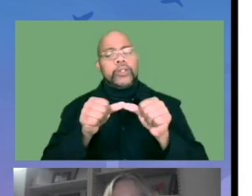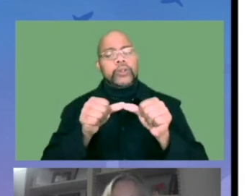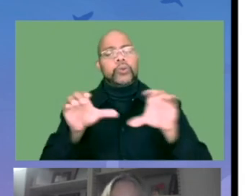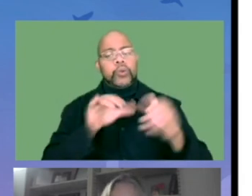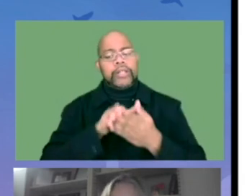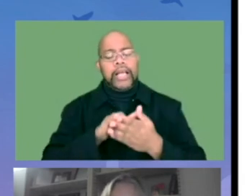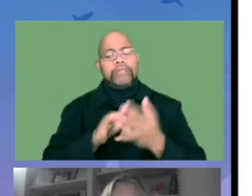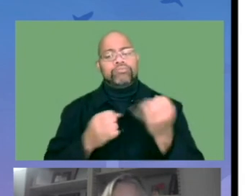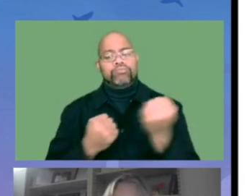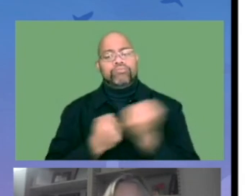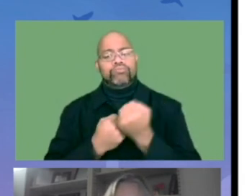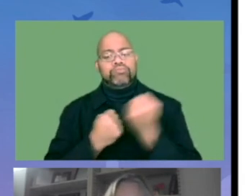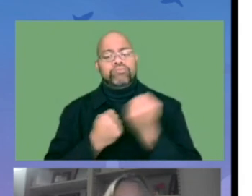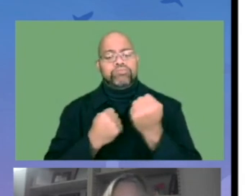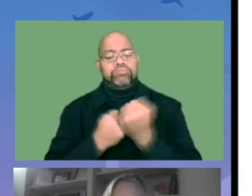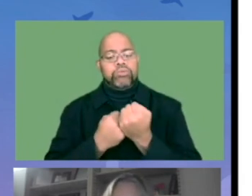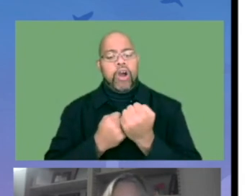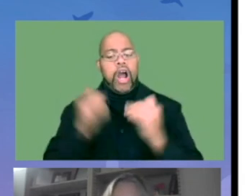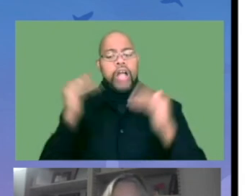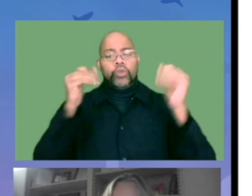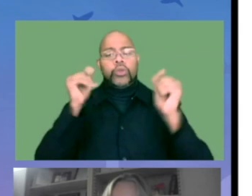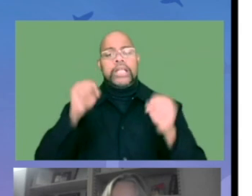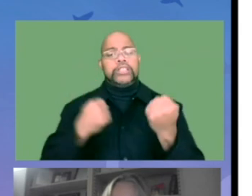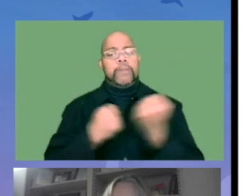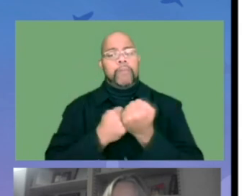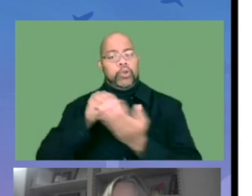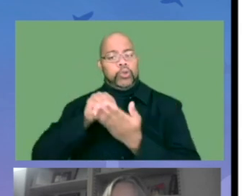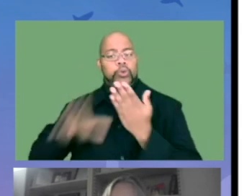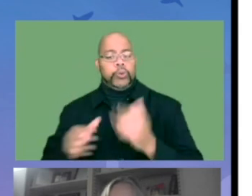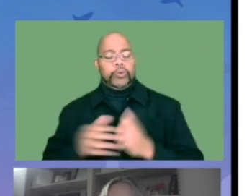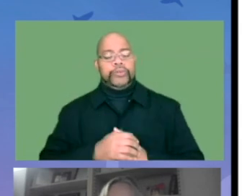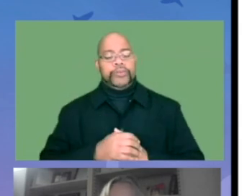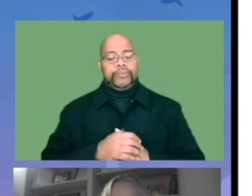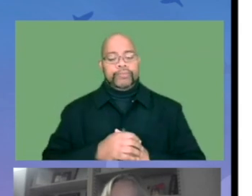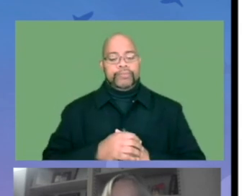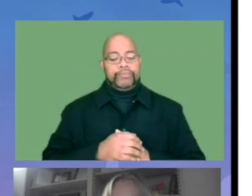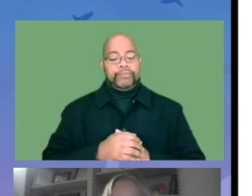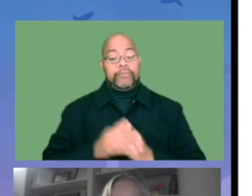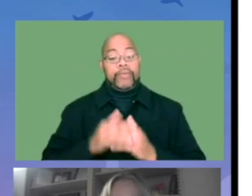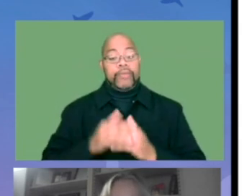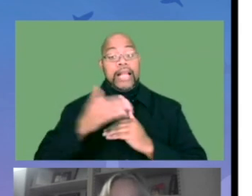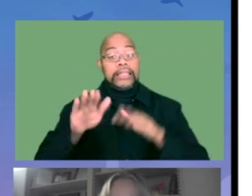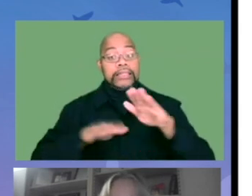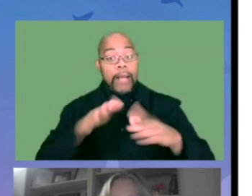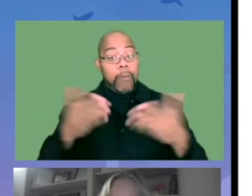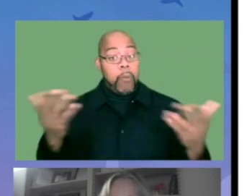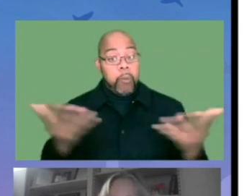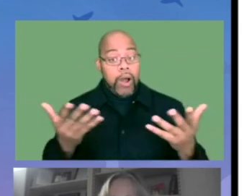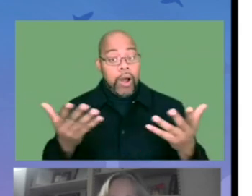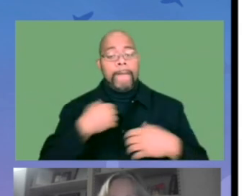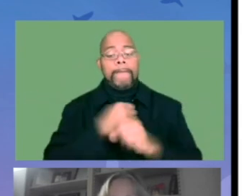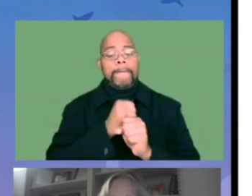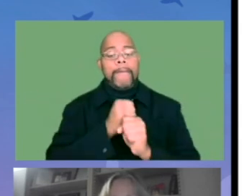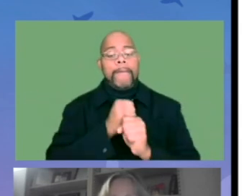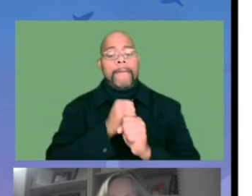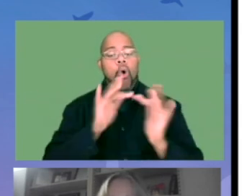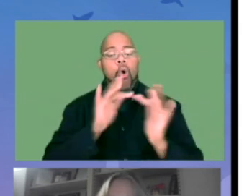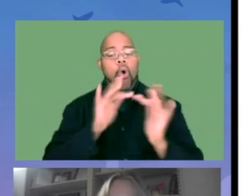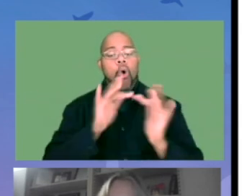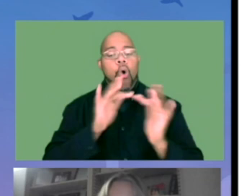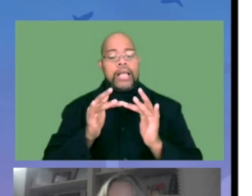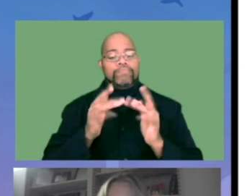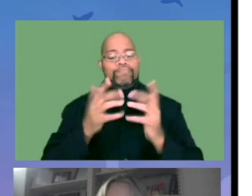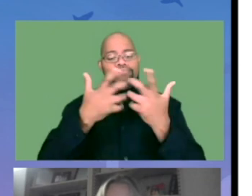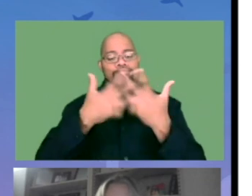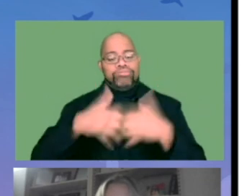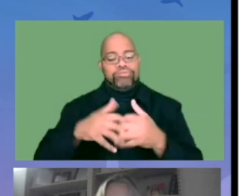conduct intervention research to improve social, emotional, behavioral and psychological outcomes and improve the 12 schools. And we're really hoping